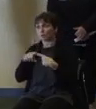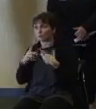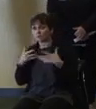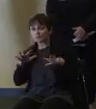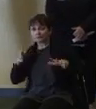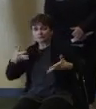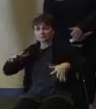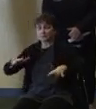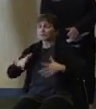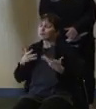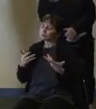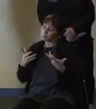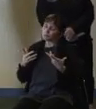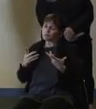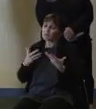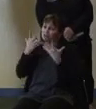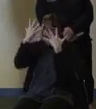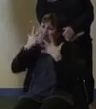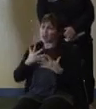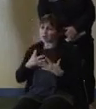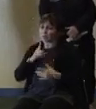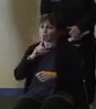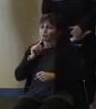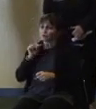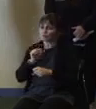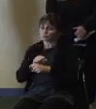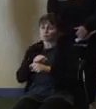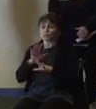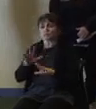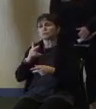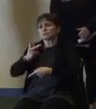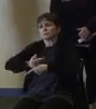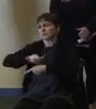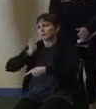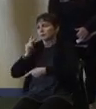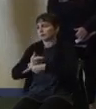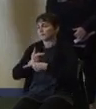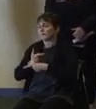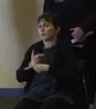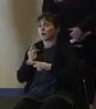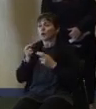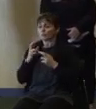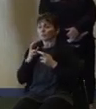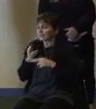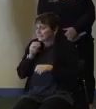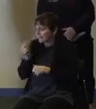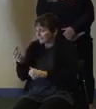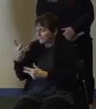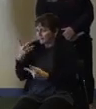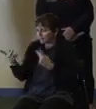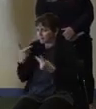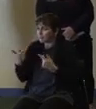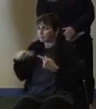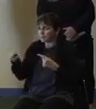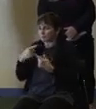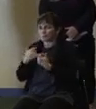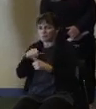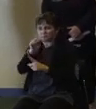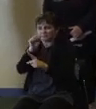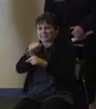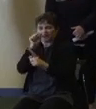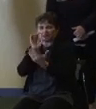and so just keep a weather eye on that crowd. Thankfully, it's a very vast minority, but they're out there trying to scam, et cetera.